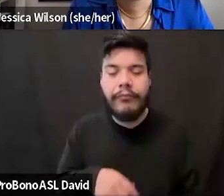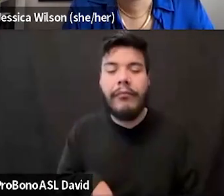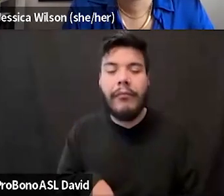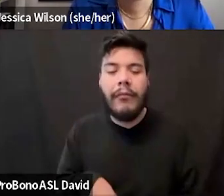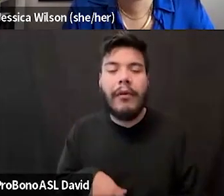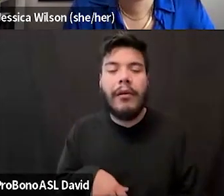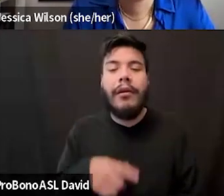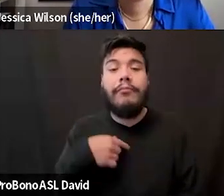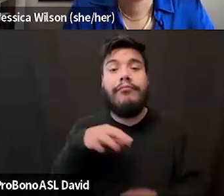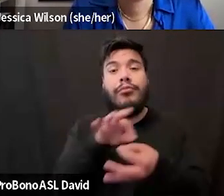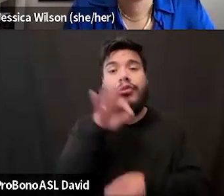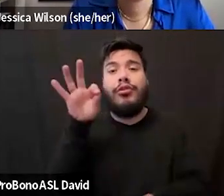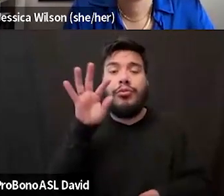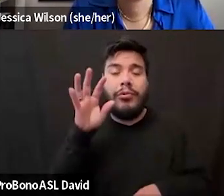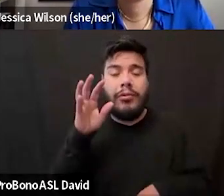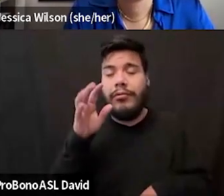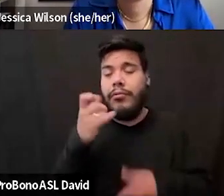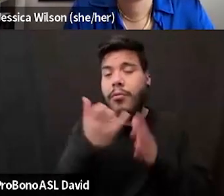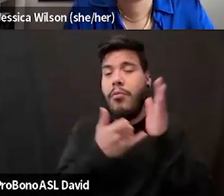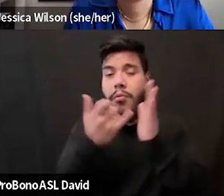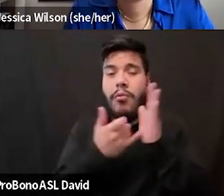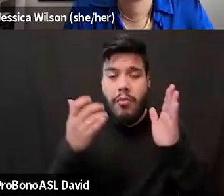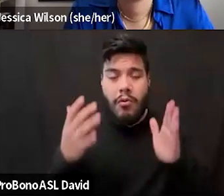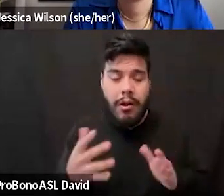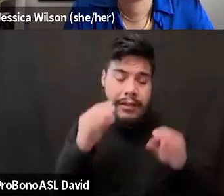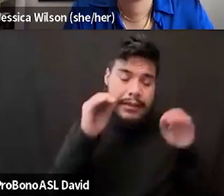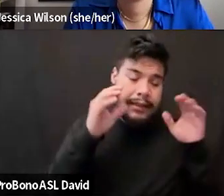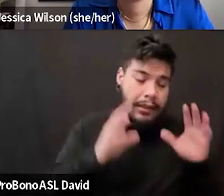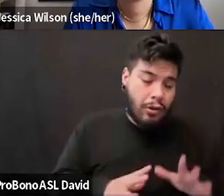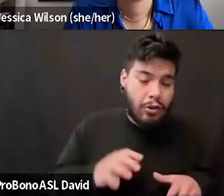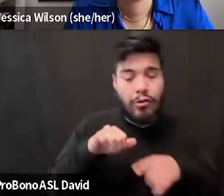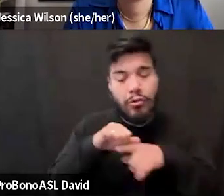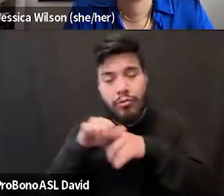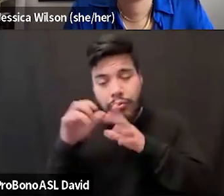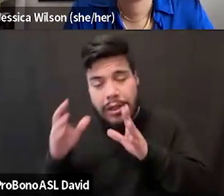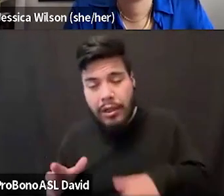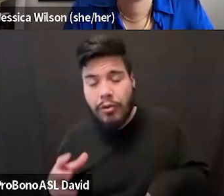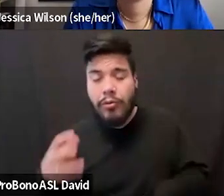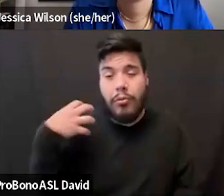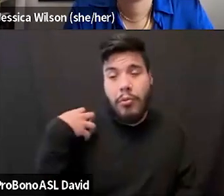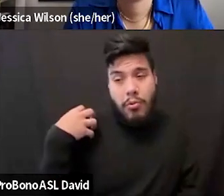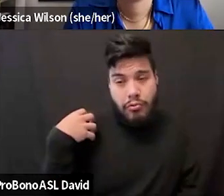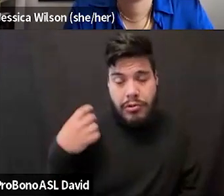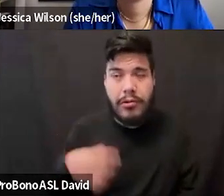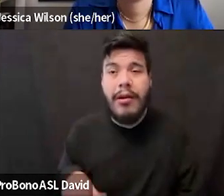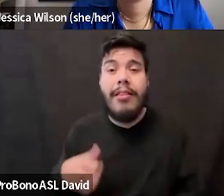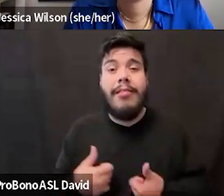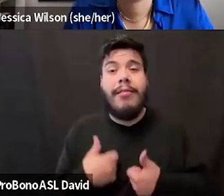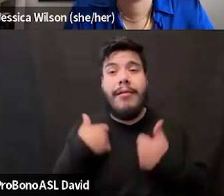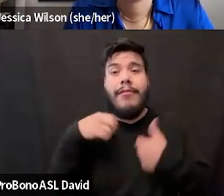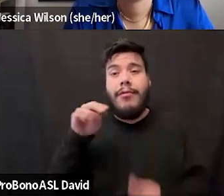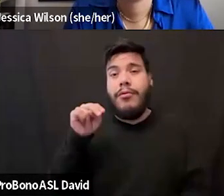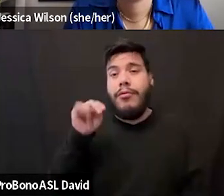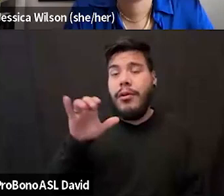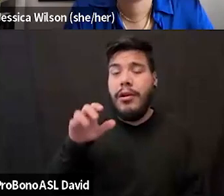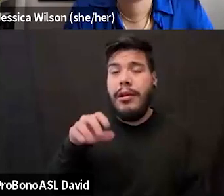a spiritual artist, a teacher, trainer, and coach. I live in North Carolina. live in Durham.